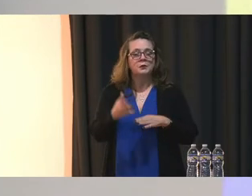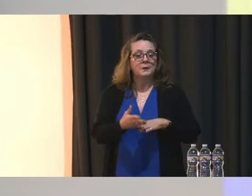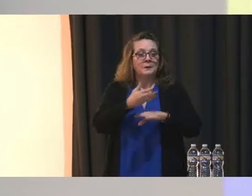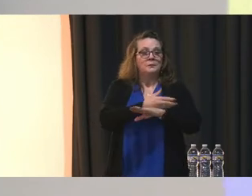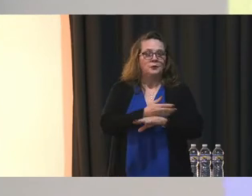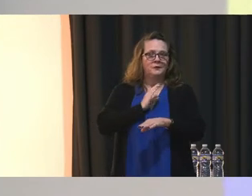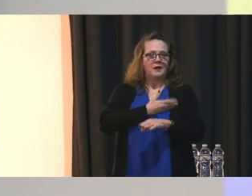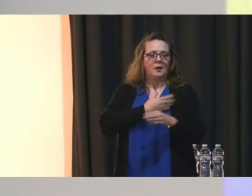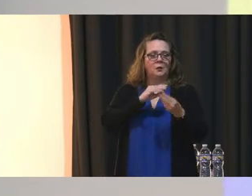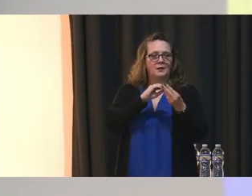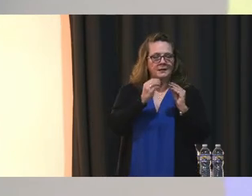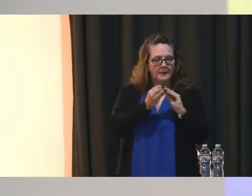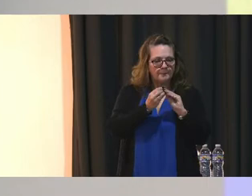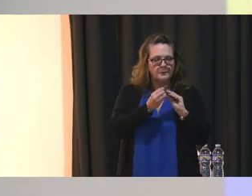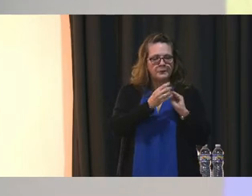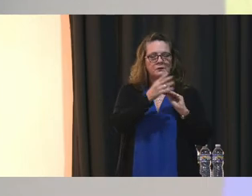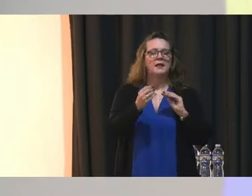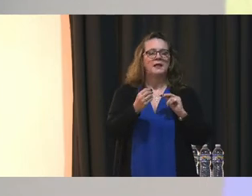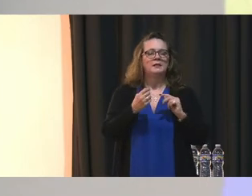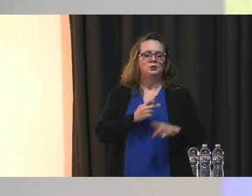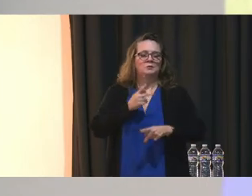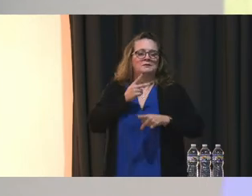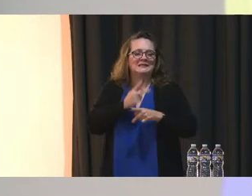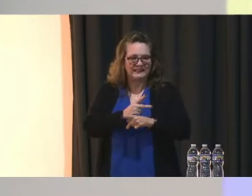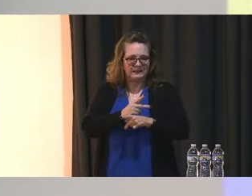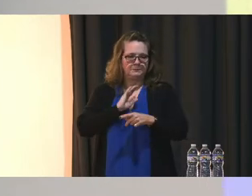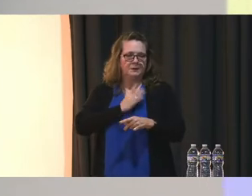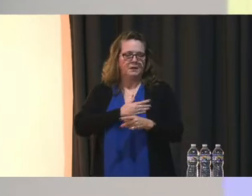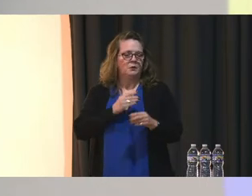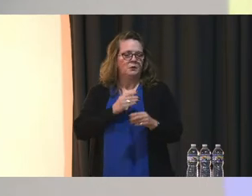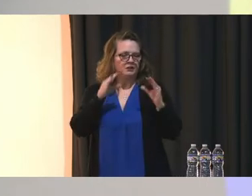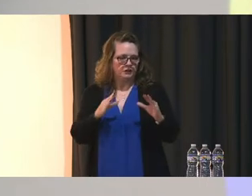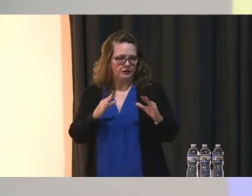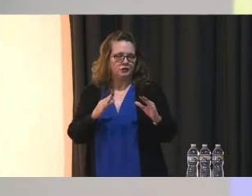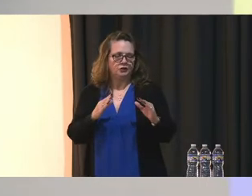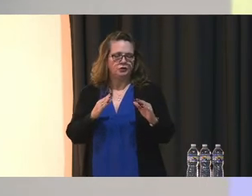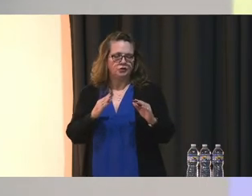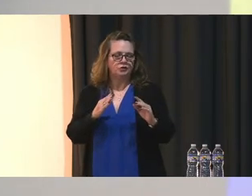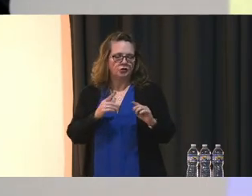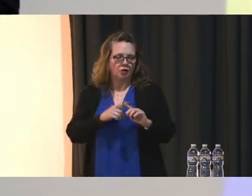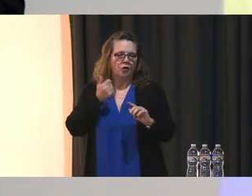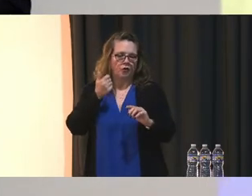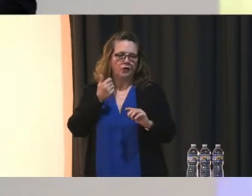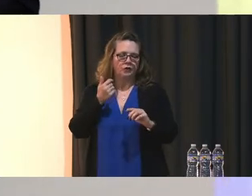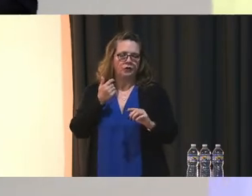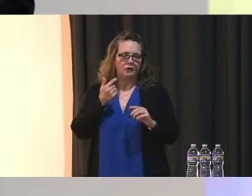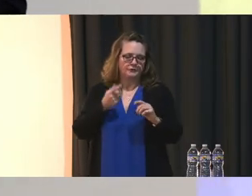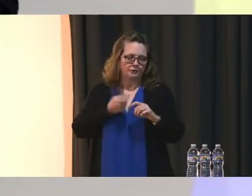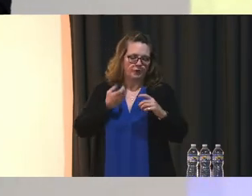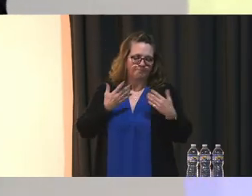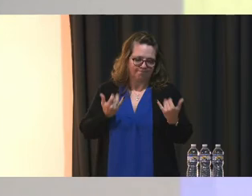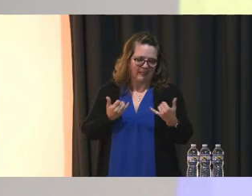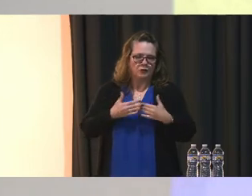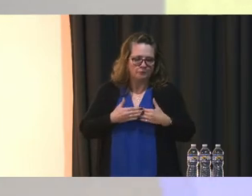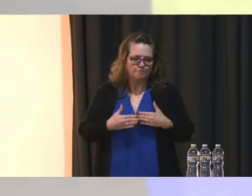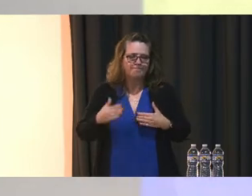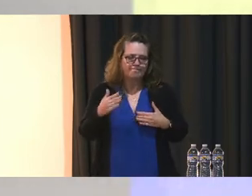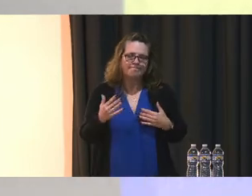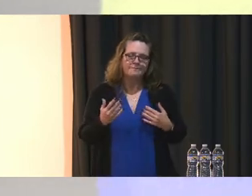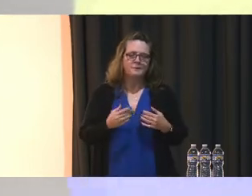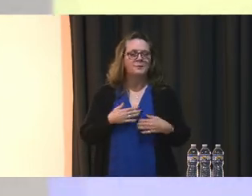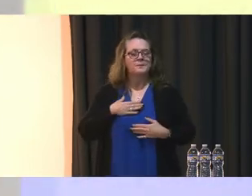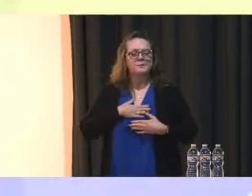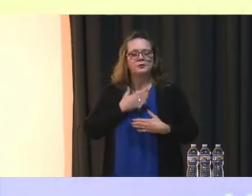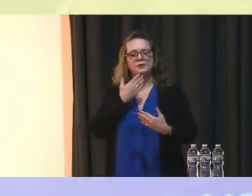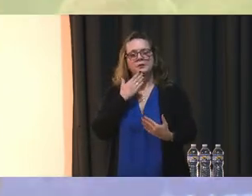and the retention statistics that we know we want to move forward with as well Thank you, sir. Thank you. I appreciate you.